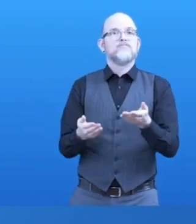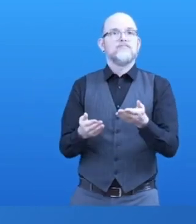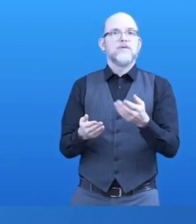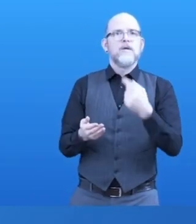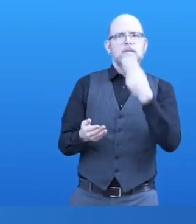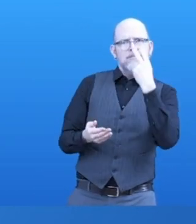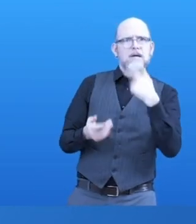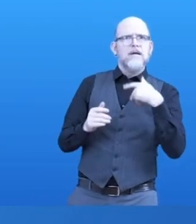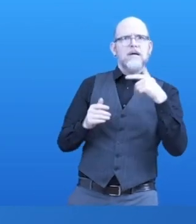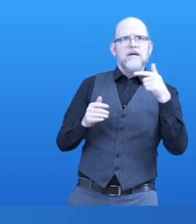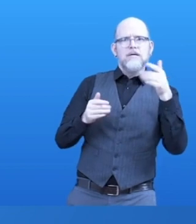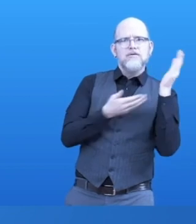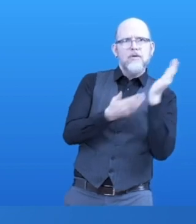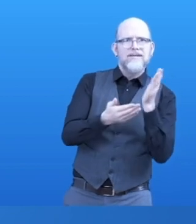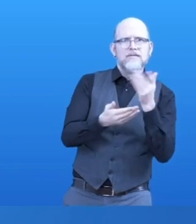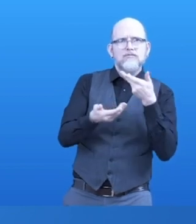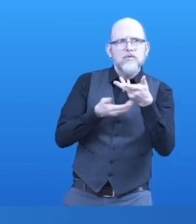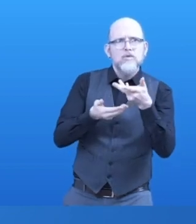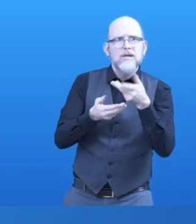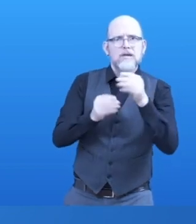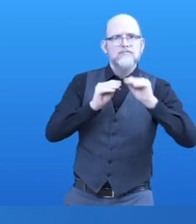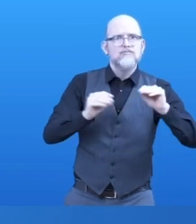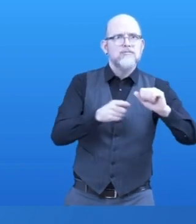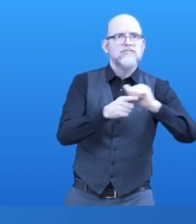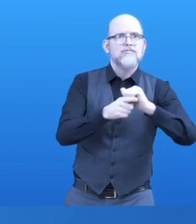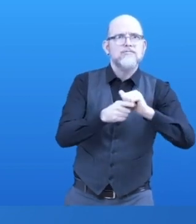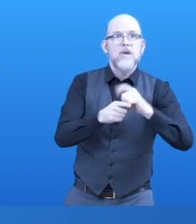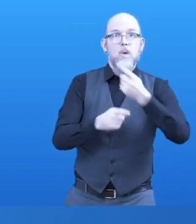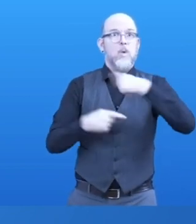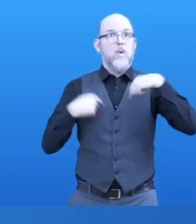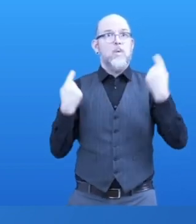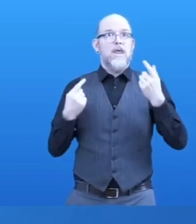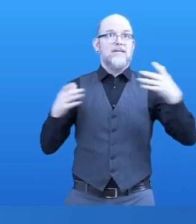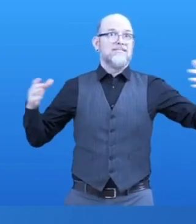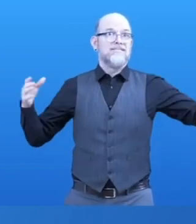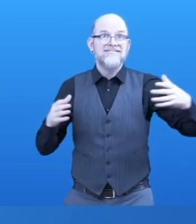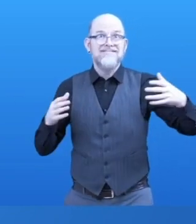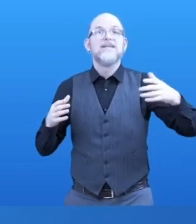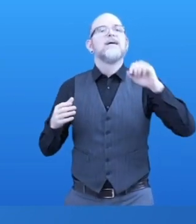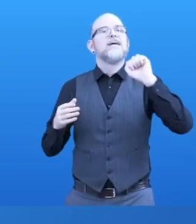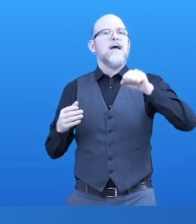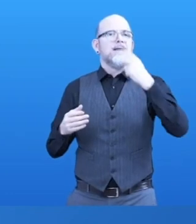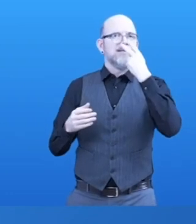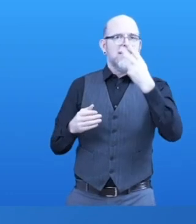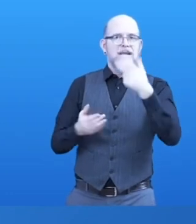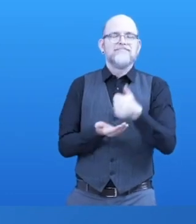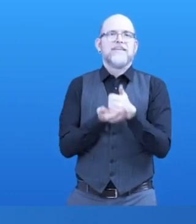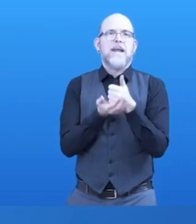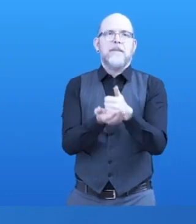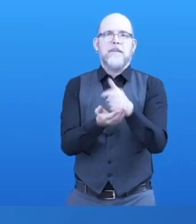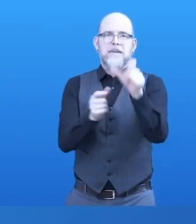technologies. And across the various government agencies, there are also financial schemes in place to support the end-users as well.